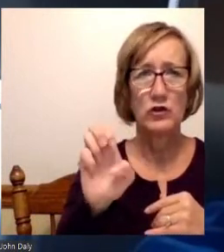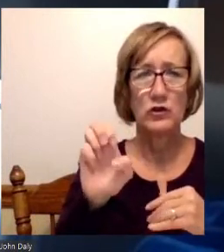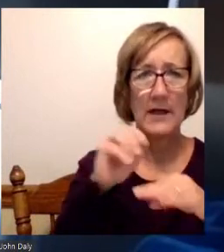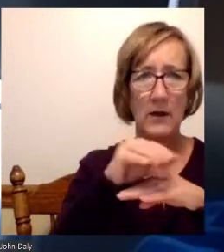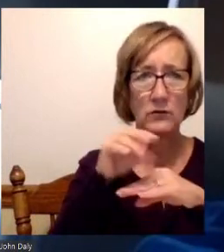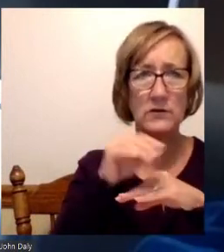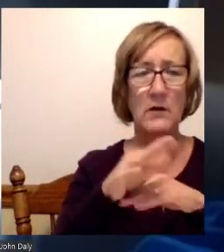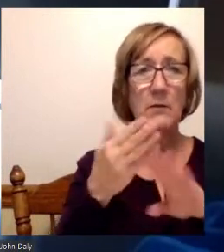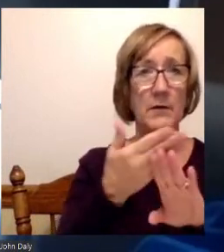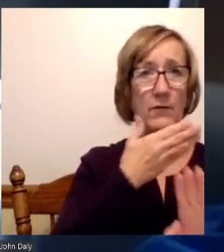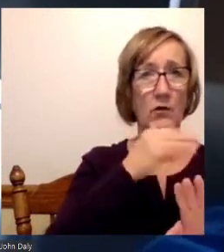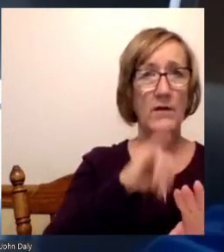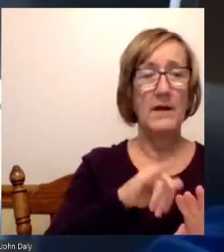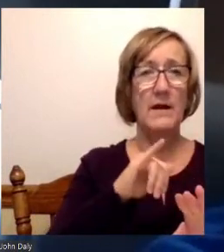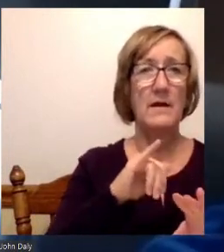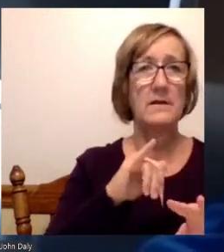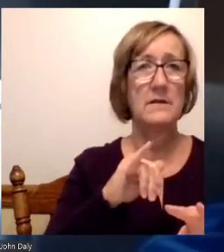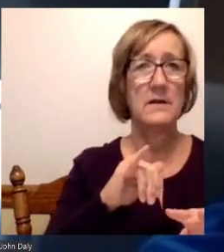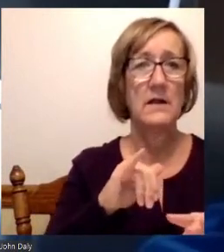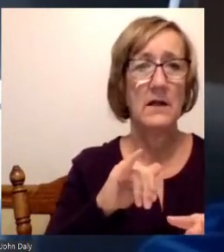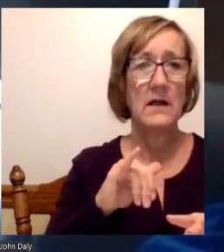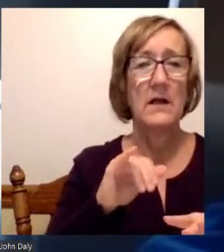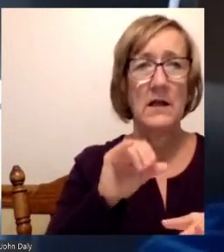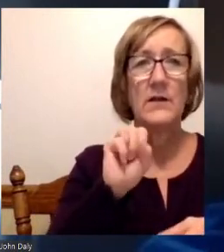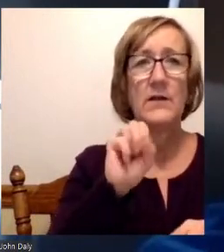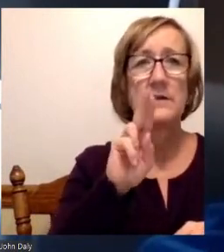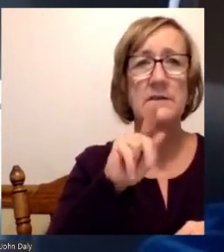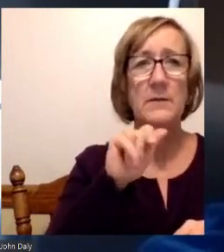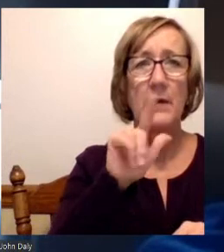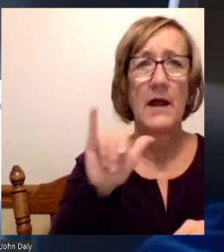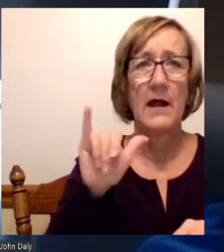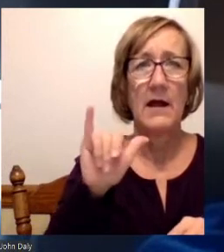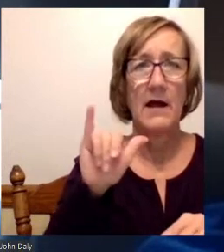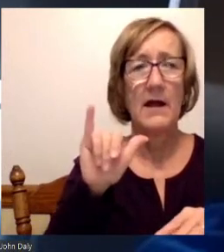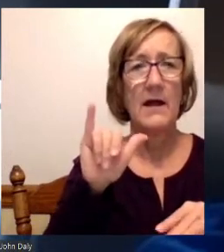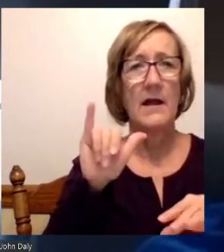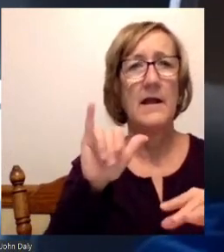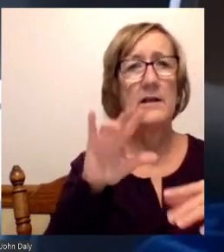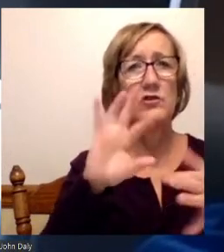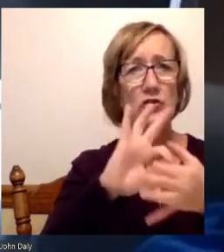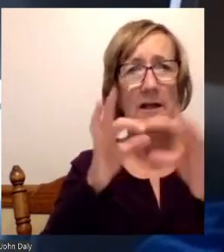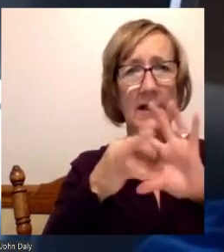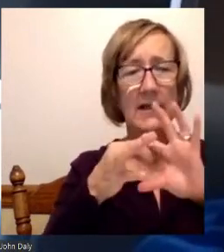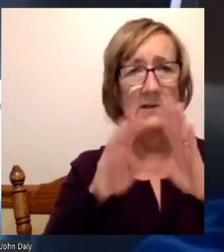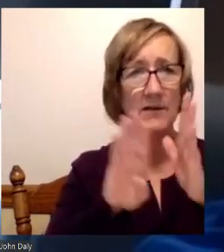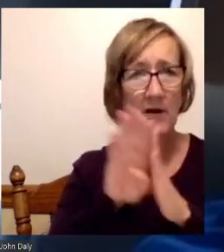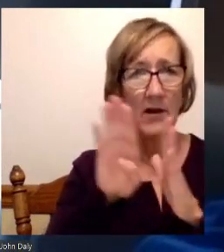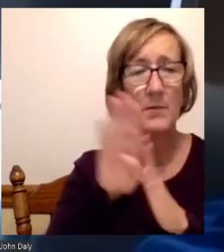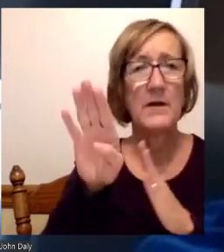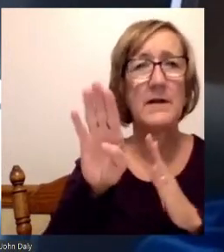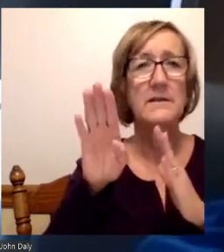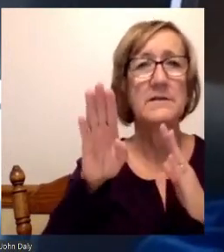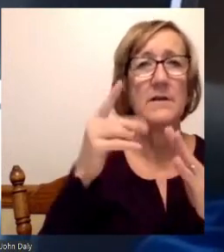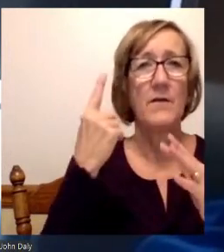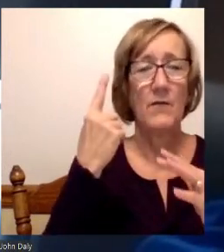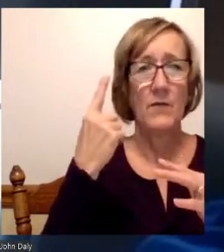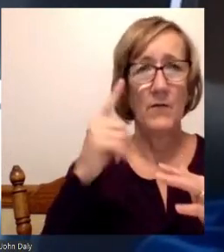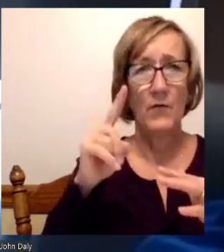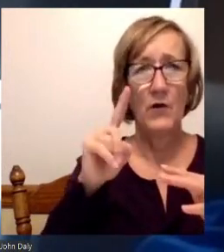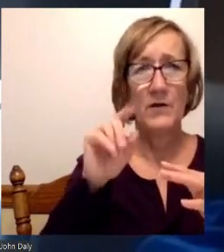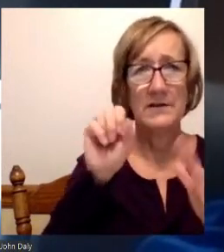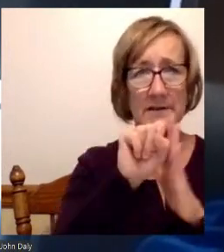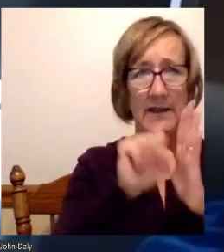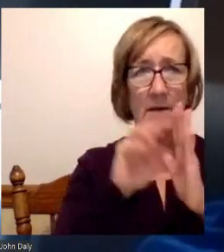Supply Chain Management Development Commission for the state of Michigan. And I also am currently